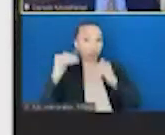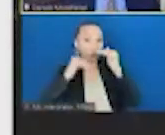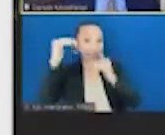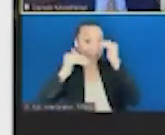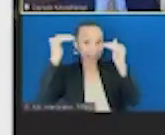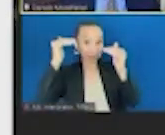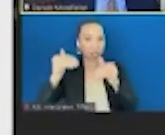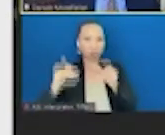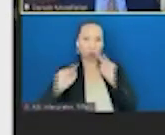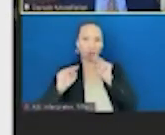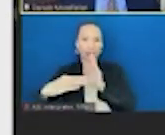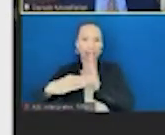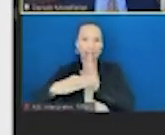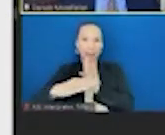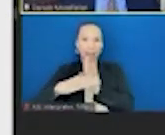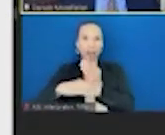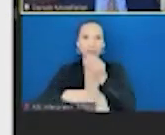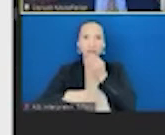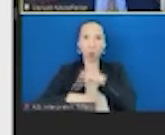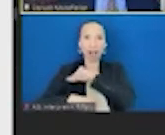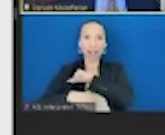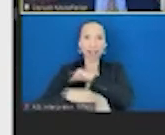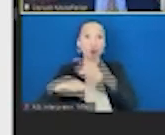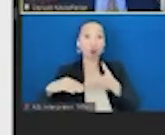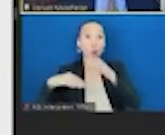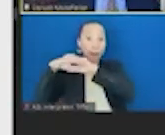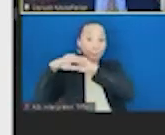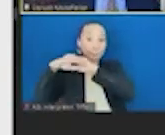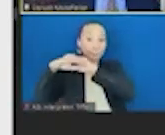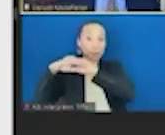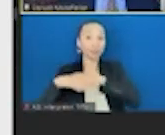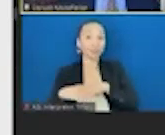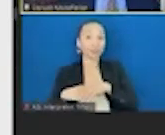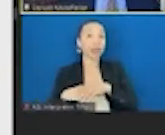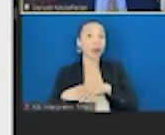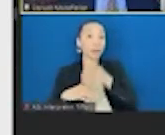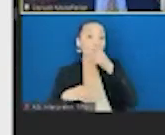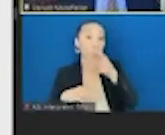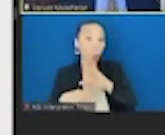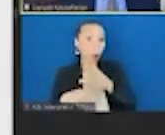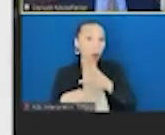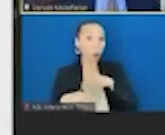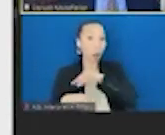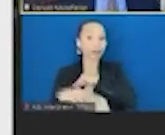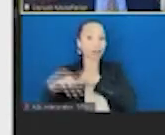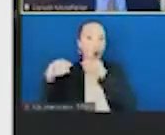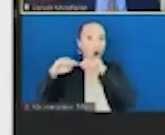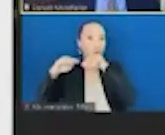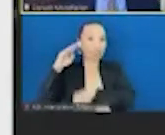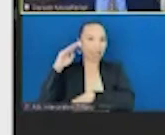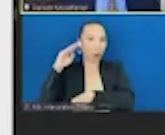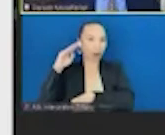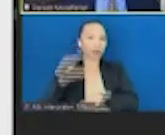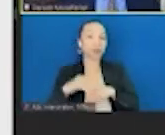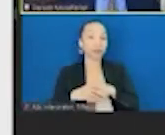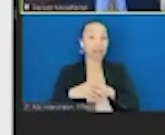intermediate diet quality are going up. And the proportion of meals that are of poor diet quality are going down. And the proportion that are of ideal diet